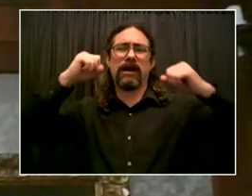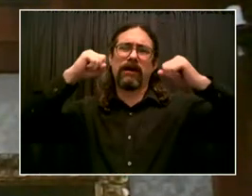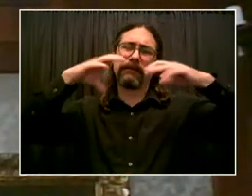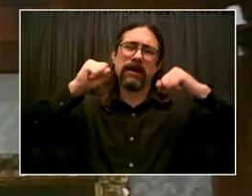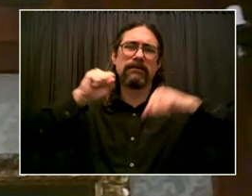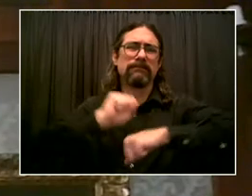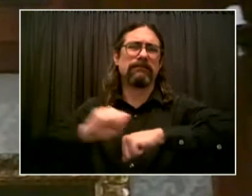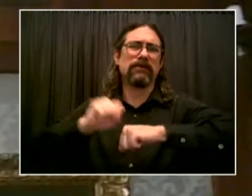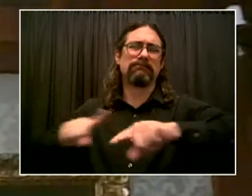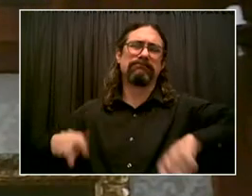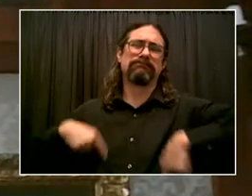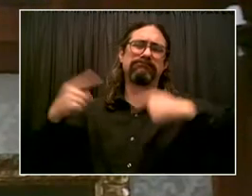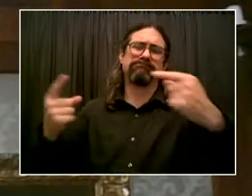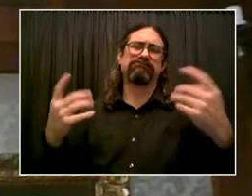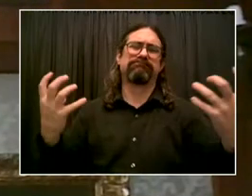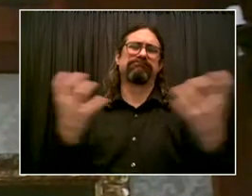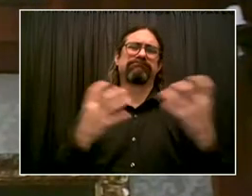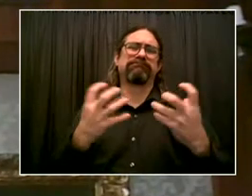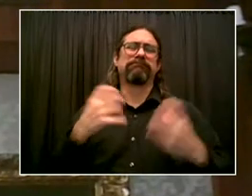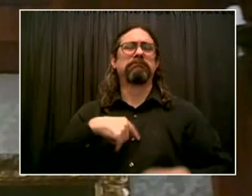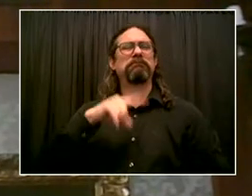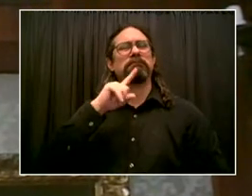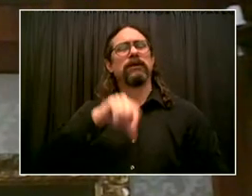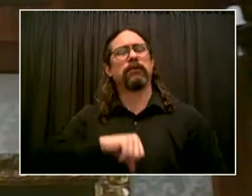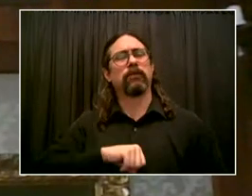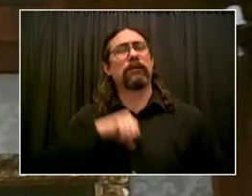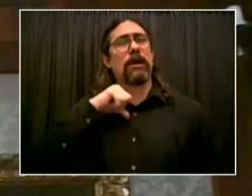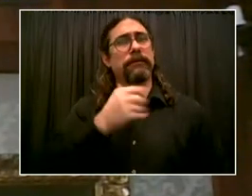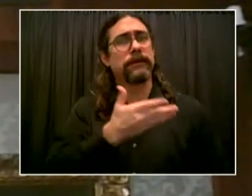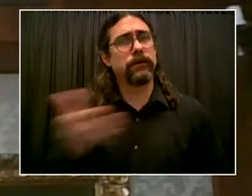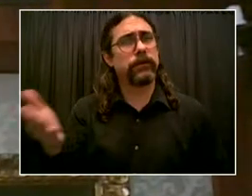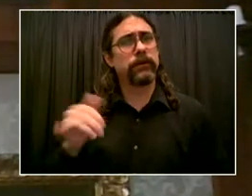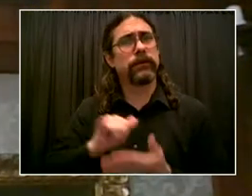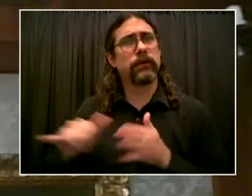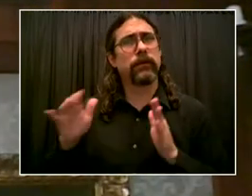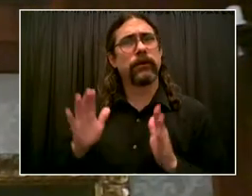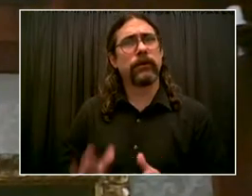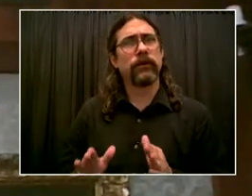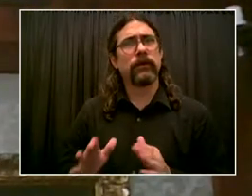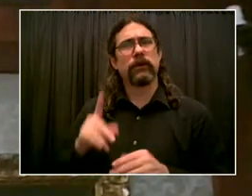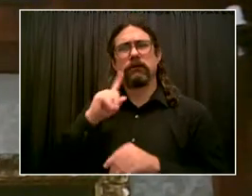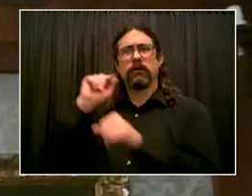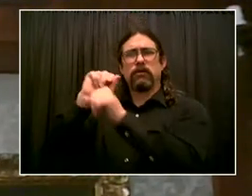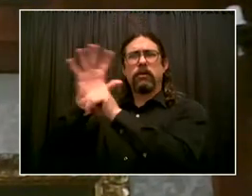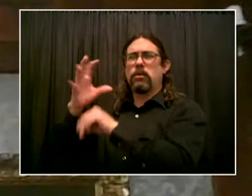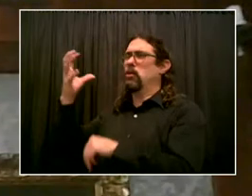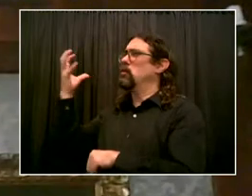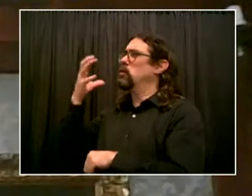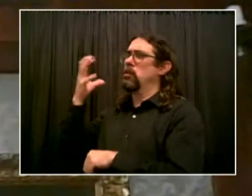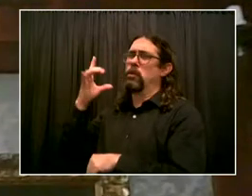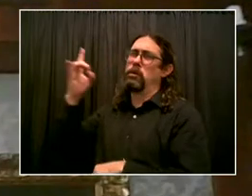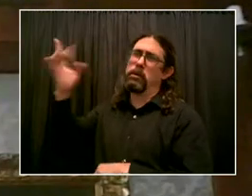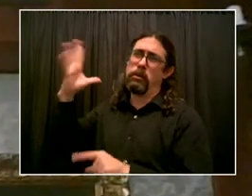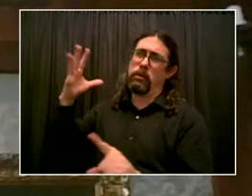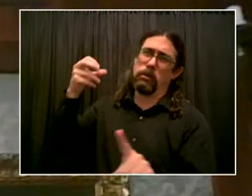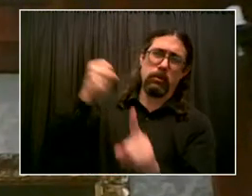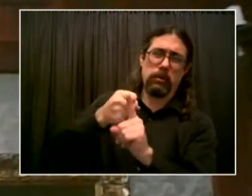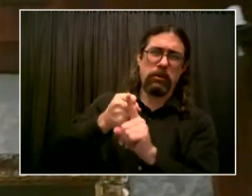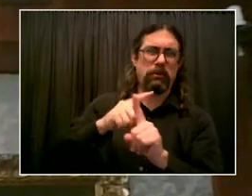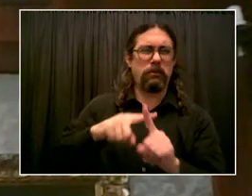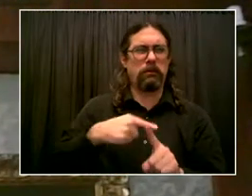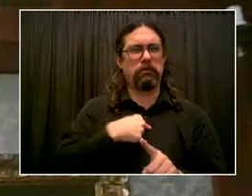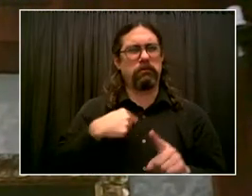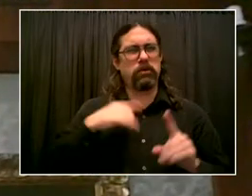we adjusted and we're doing the right things. And we need to encourage each other to continue to do that of deaths, hospitalizations,